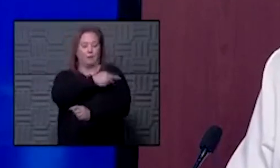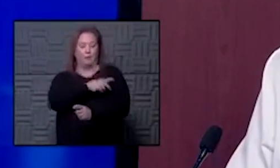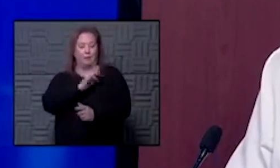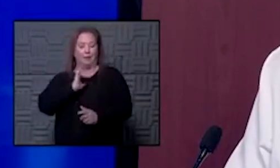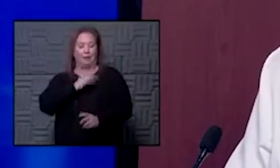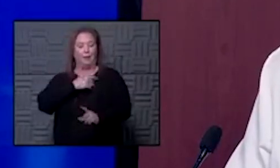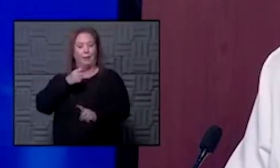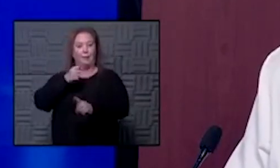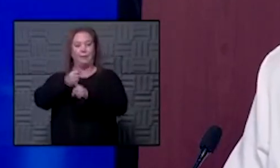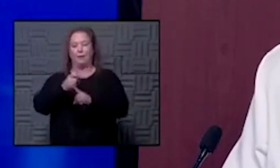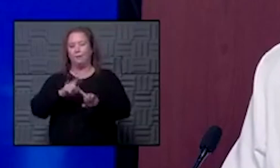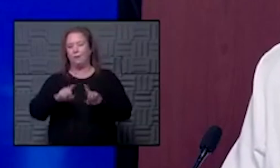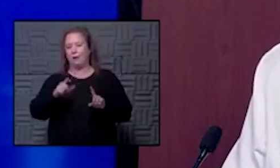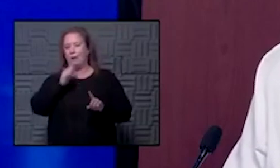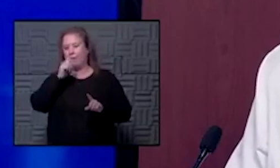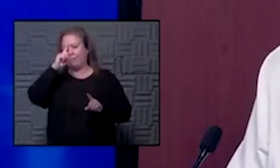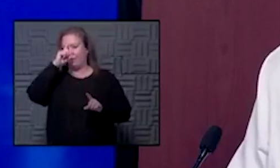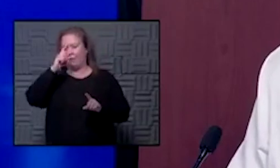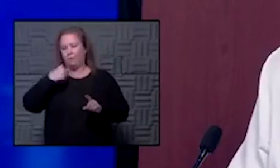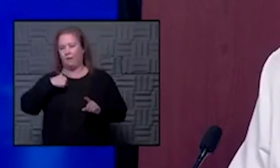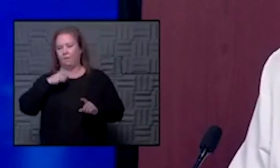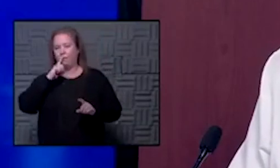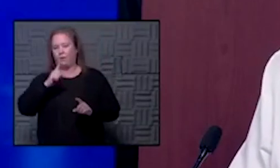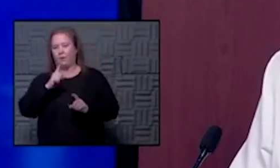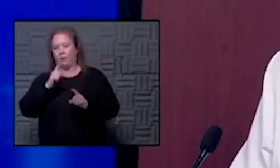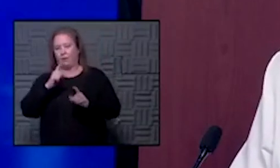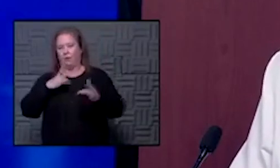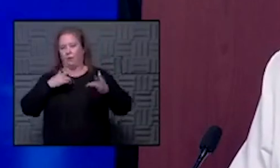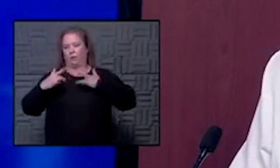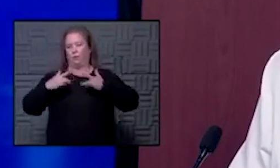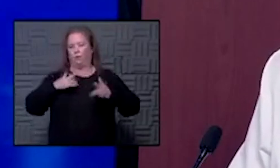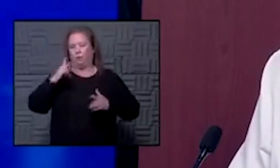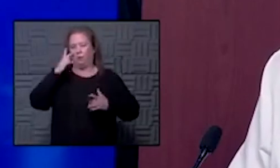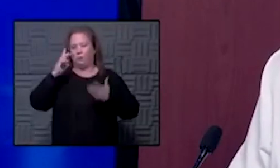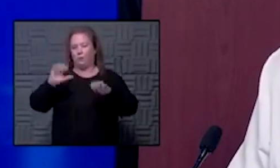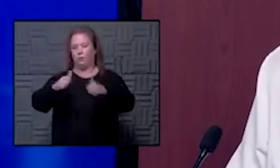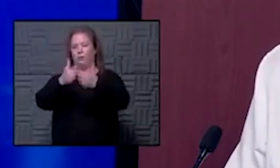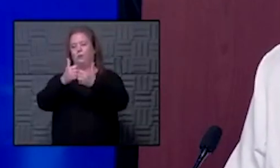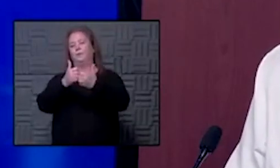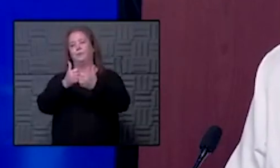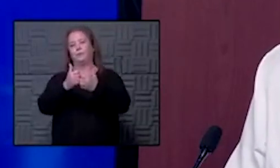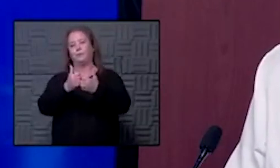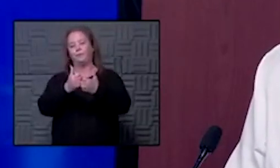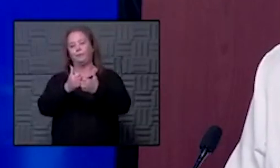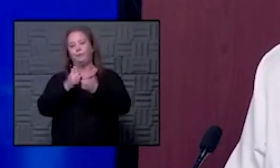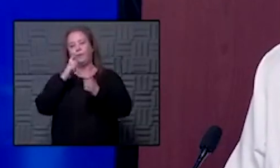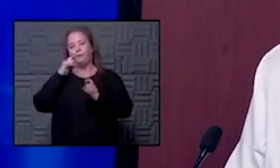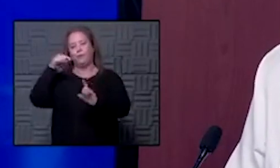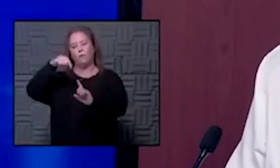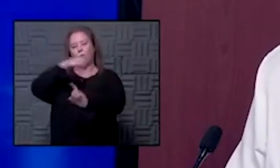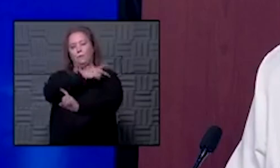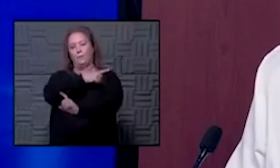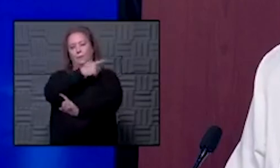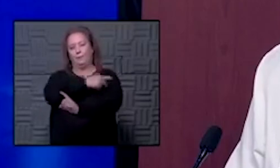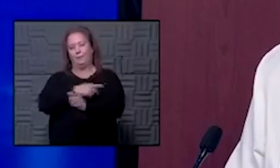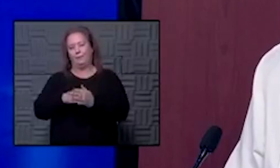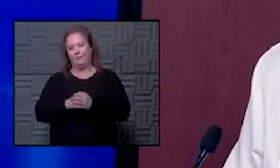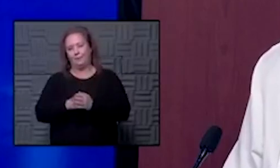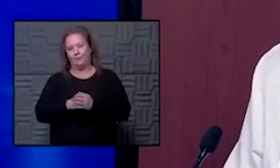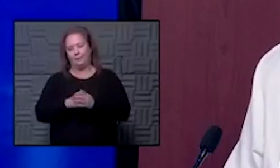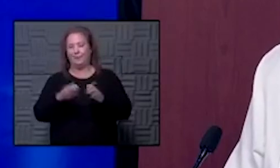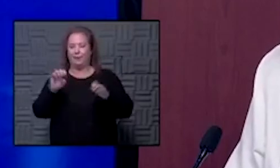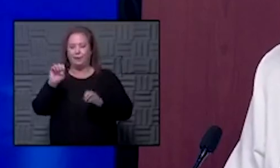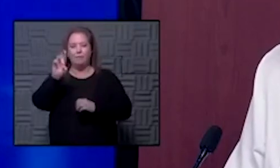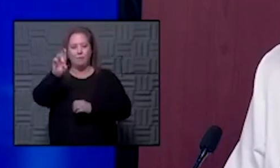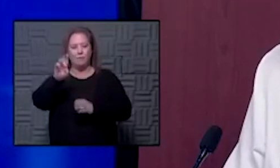but i don't think that we have any real significant concern that we're seeing challenges um for for those patients at the moment in our